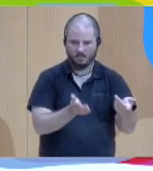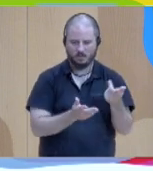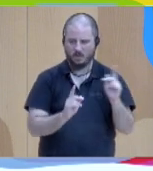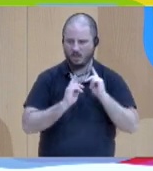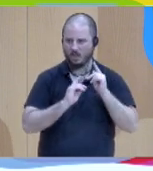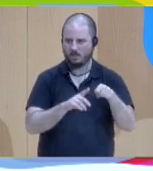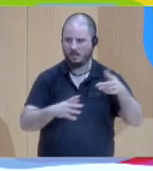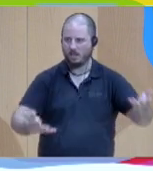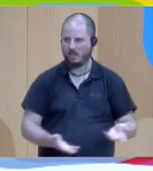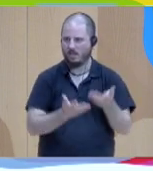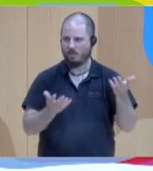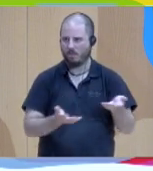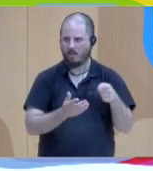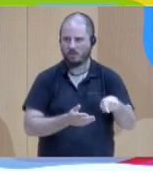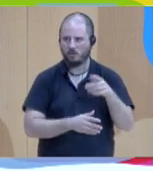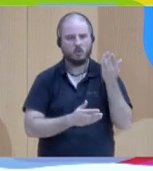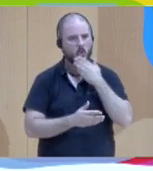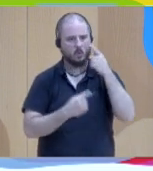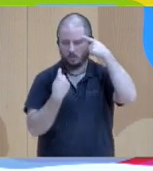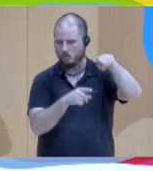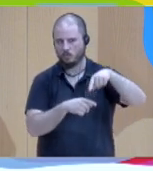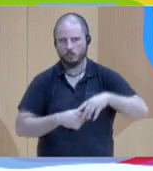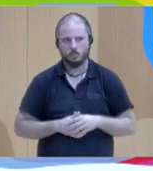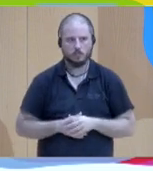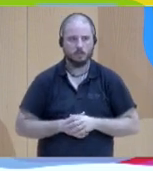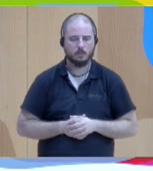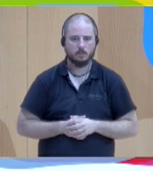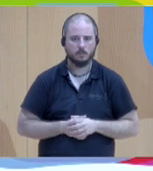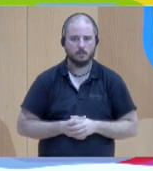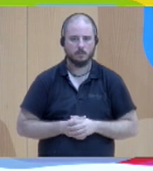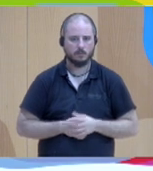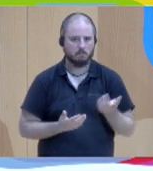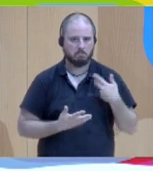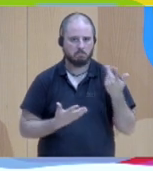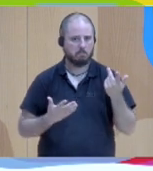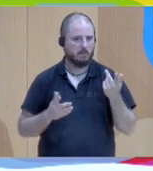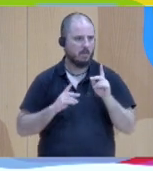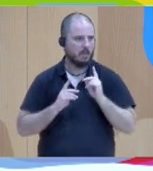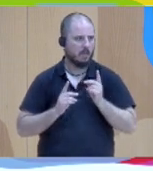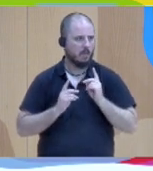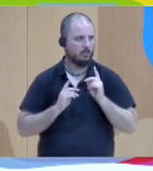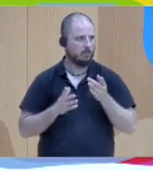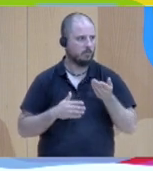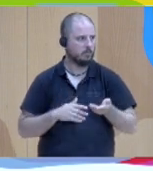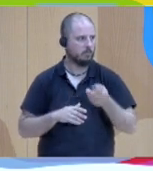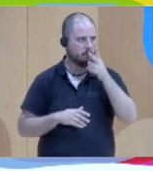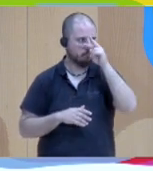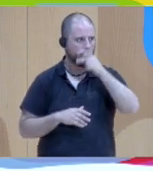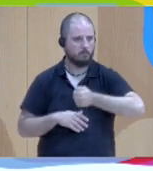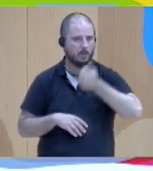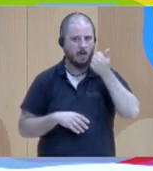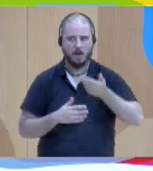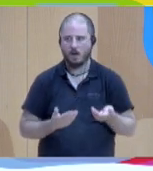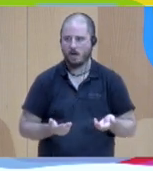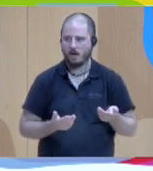we have loads of more worrying cases yes yes says the teacher but you should this is why you